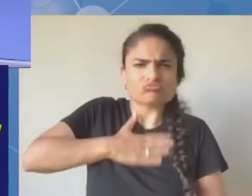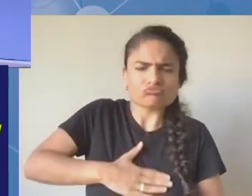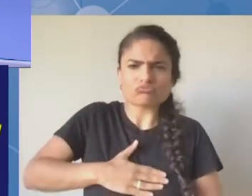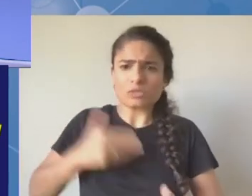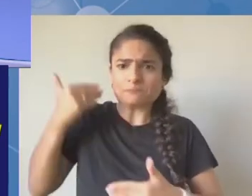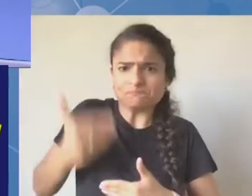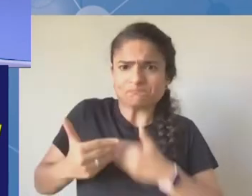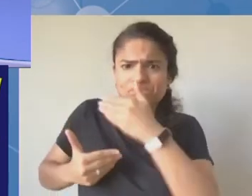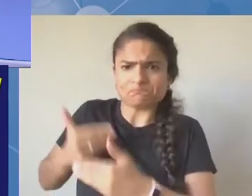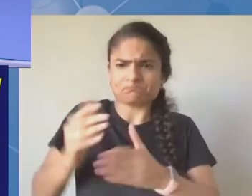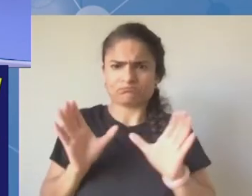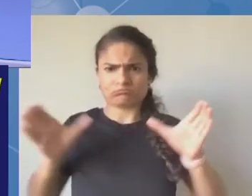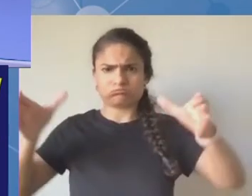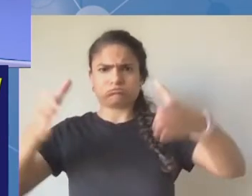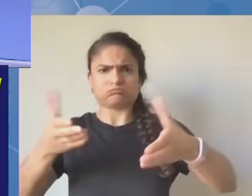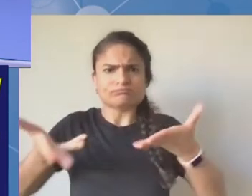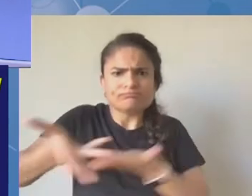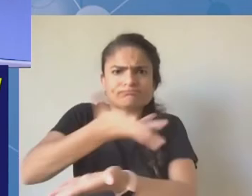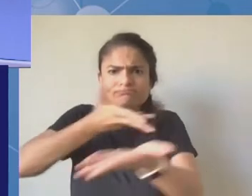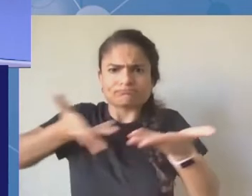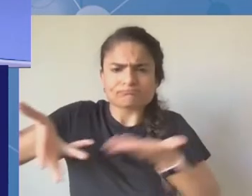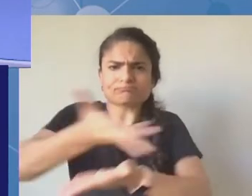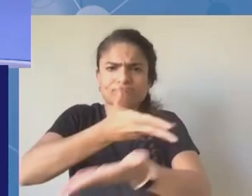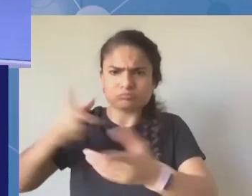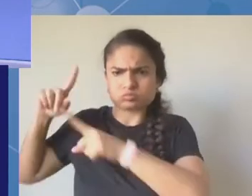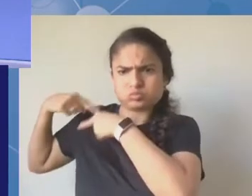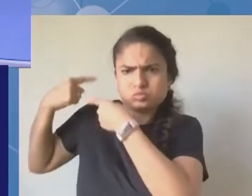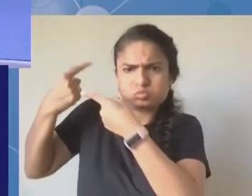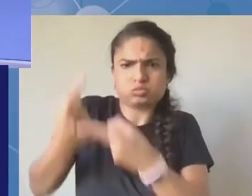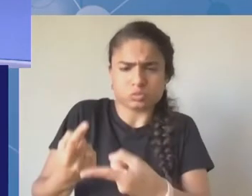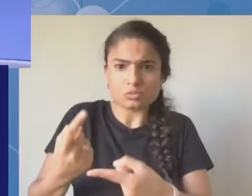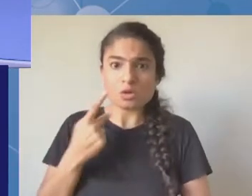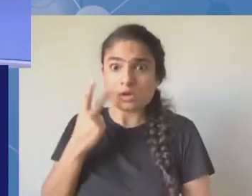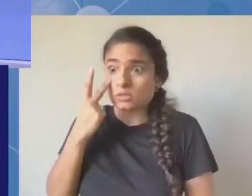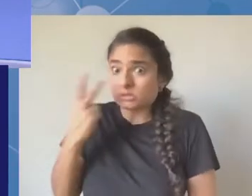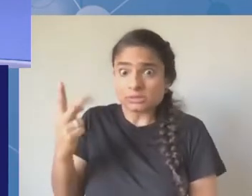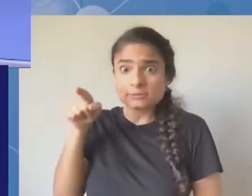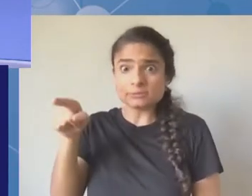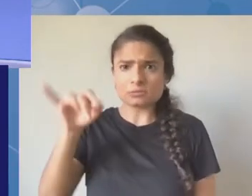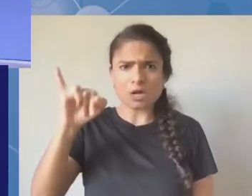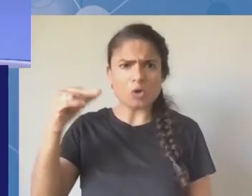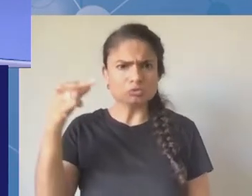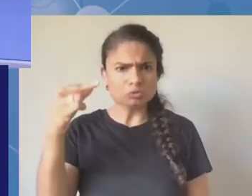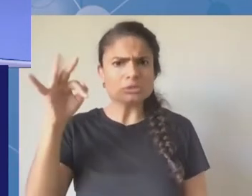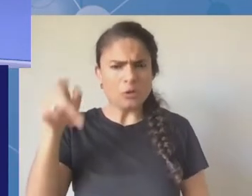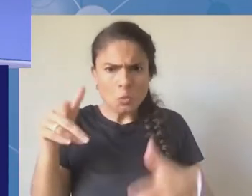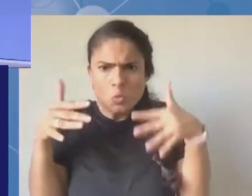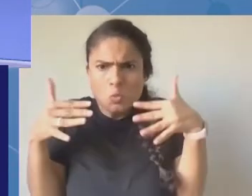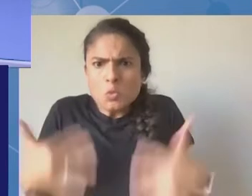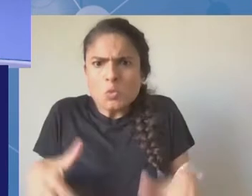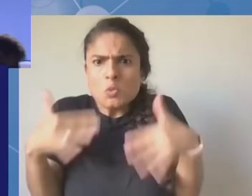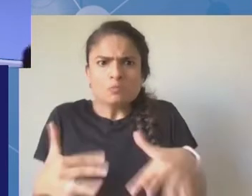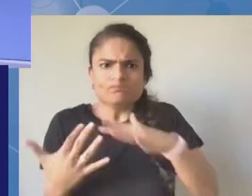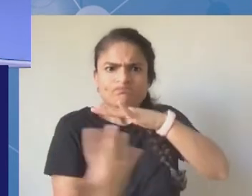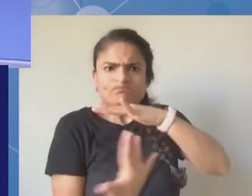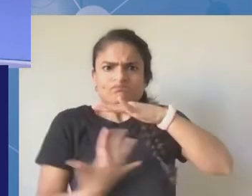sharing knowledge, experience, and best practices. As we all live in a digital world, we hope that our safety